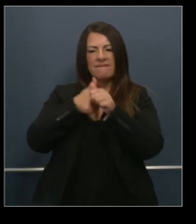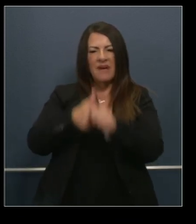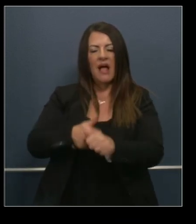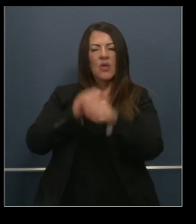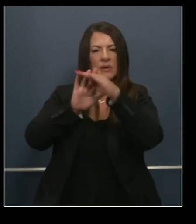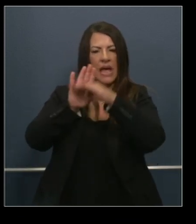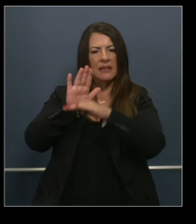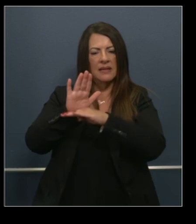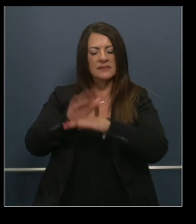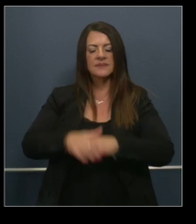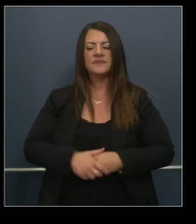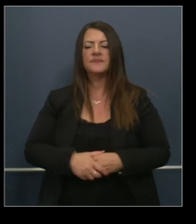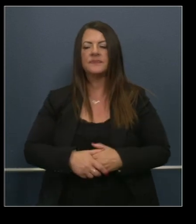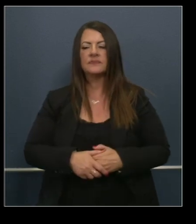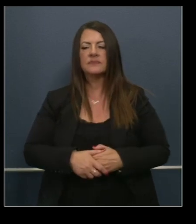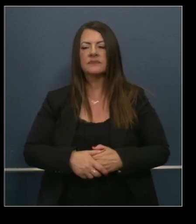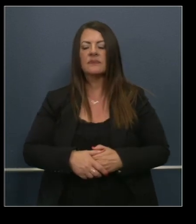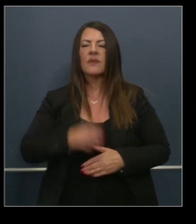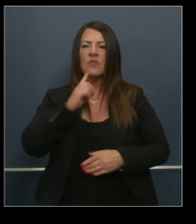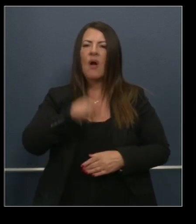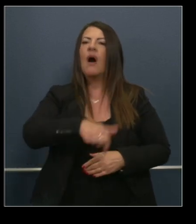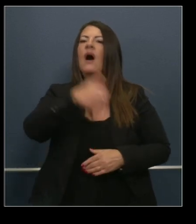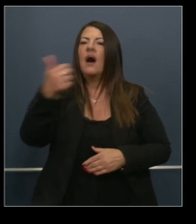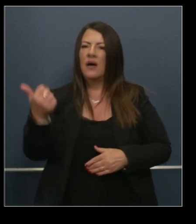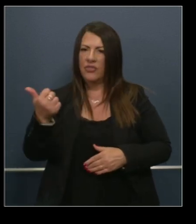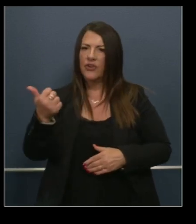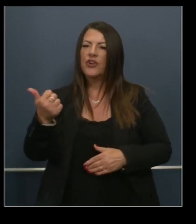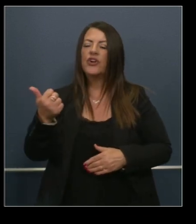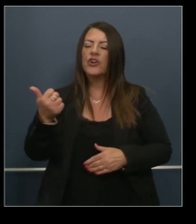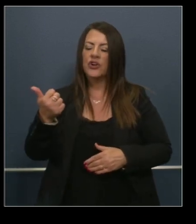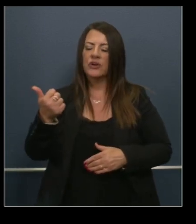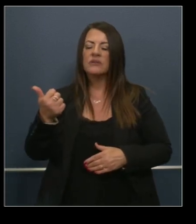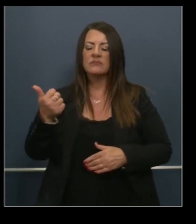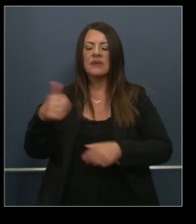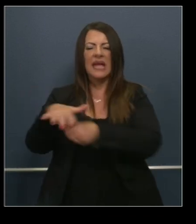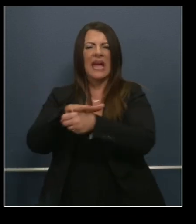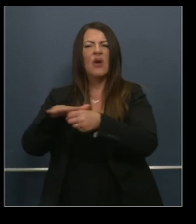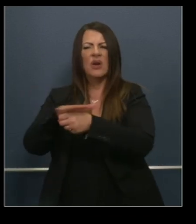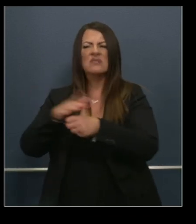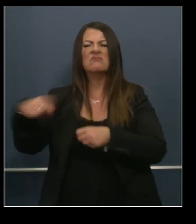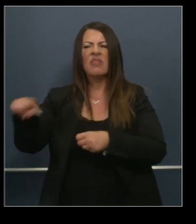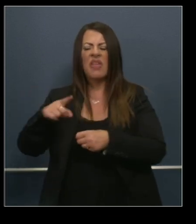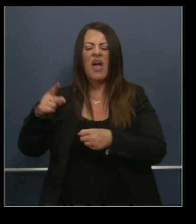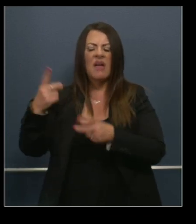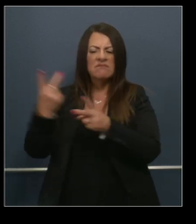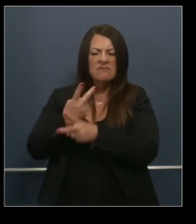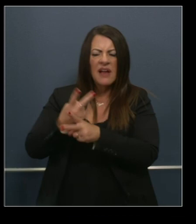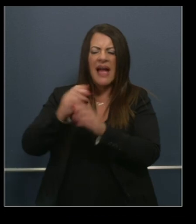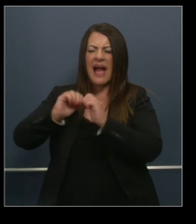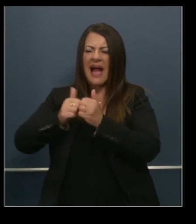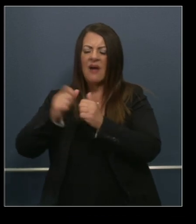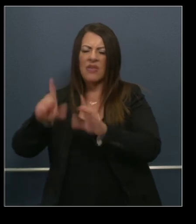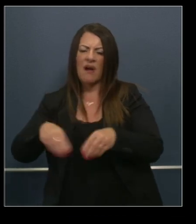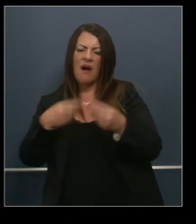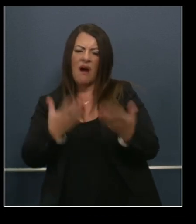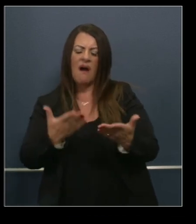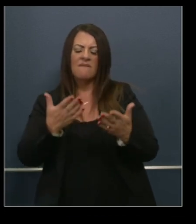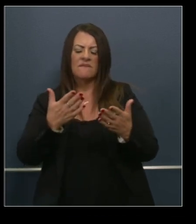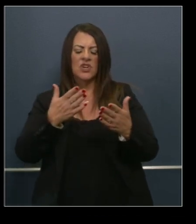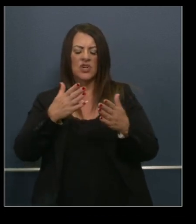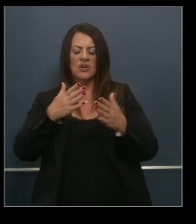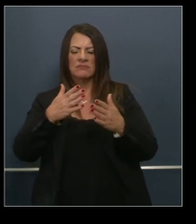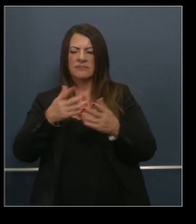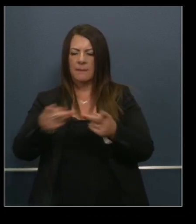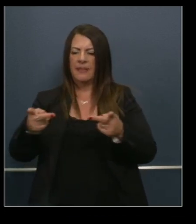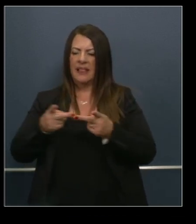Similarly, there are places in the state that are figuring out how to offer settings for children to come to